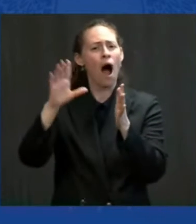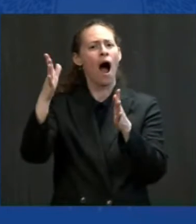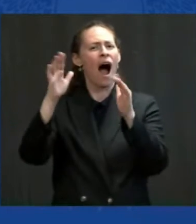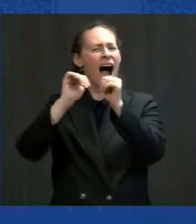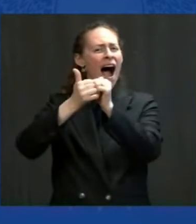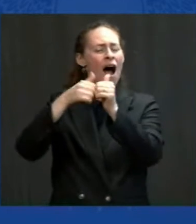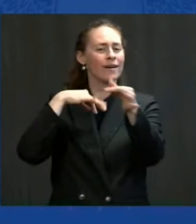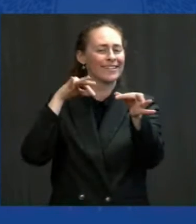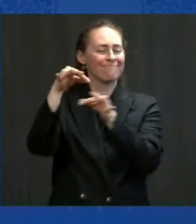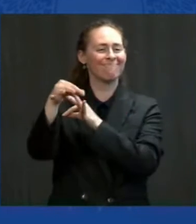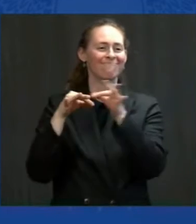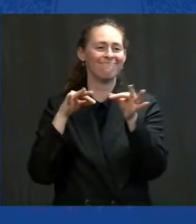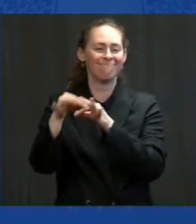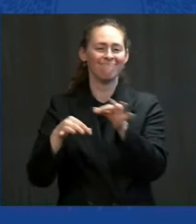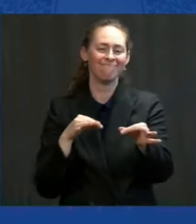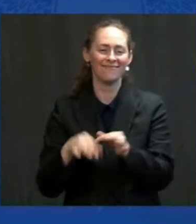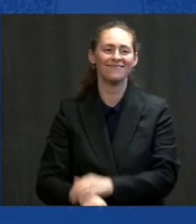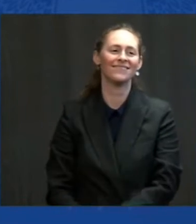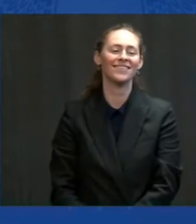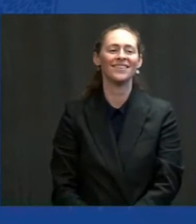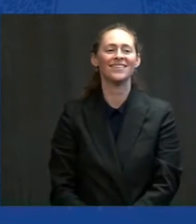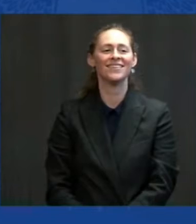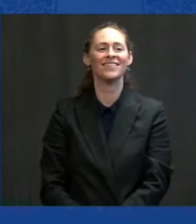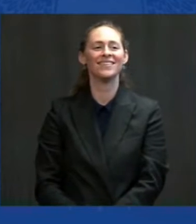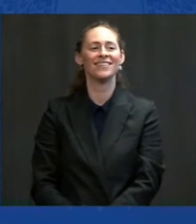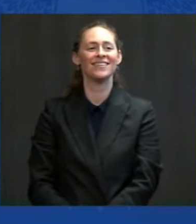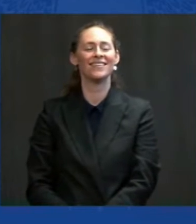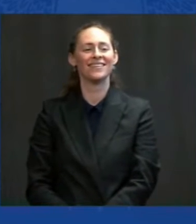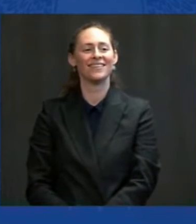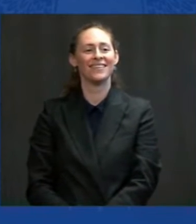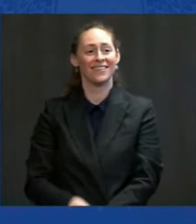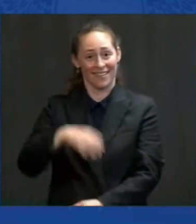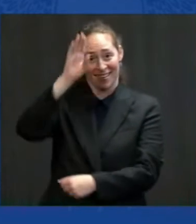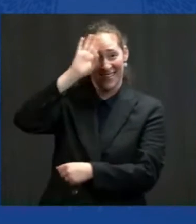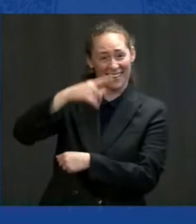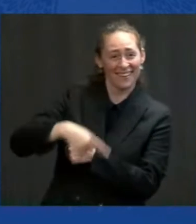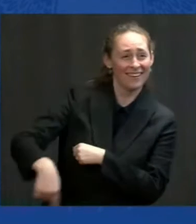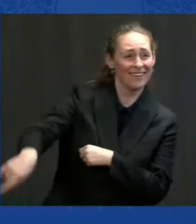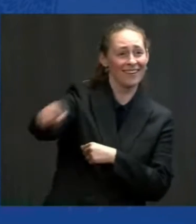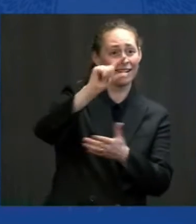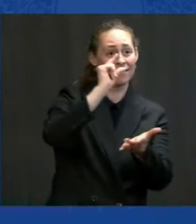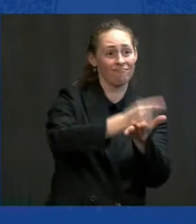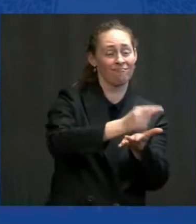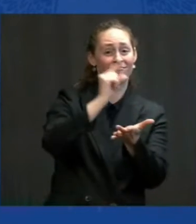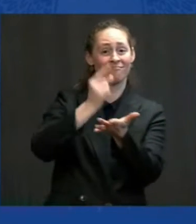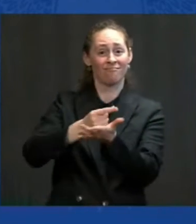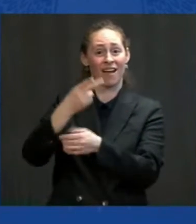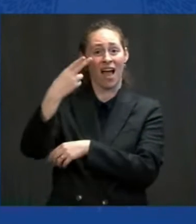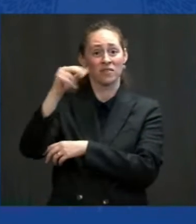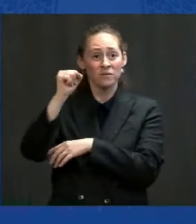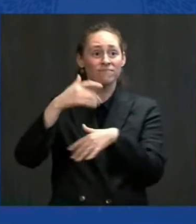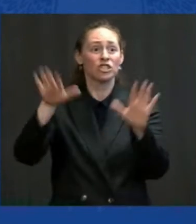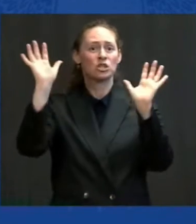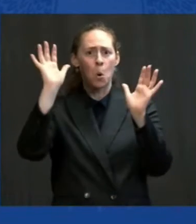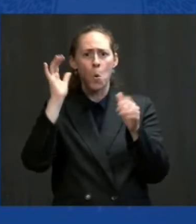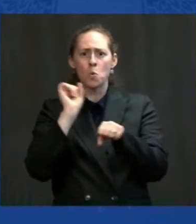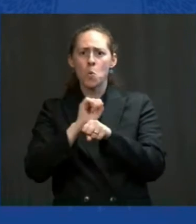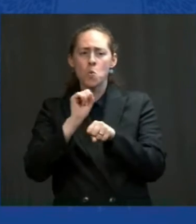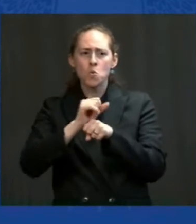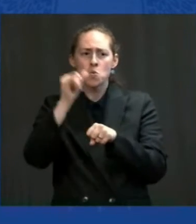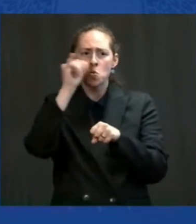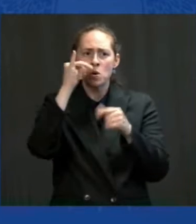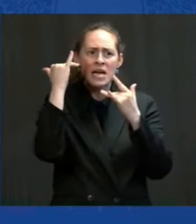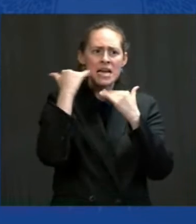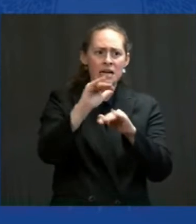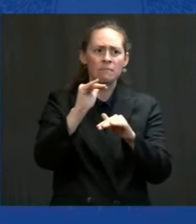That could boost earnings of high school graduates with low-wage jobs by nearly $6,000 a year on average. The average